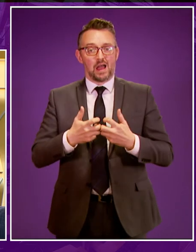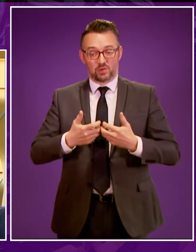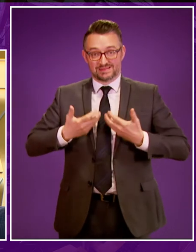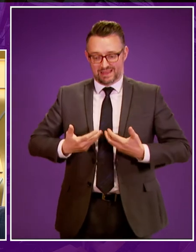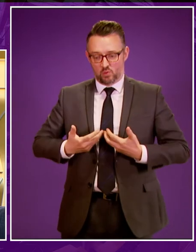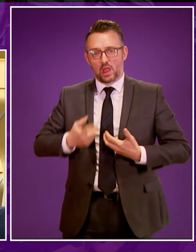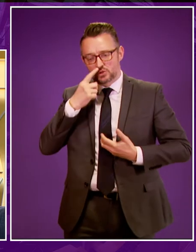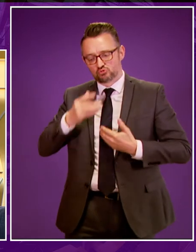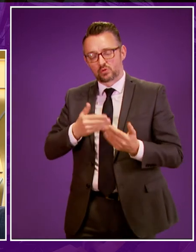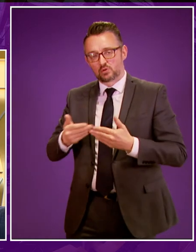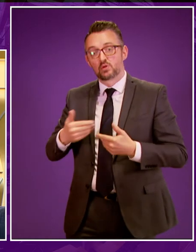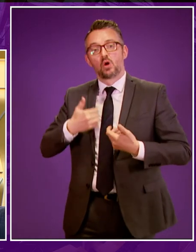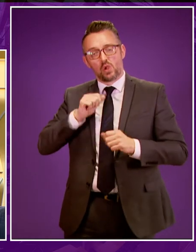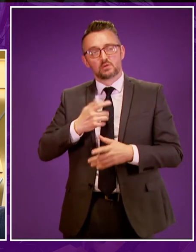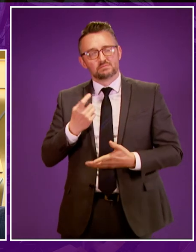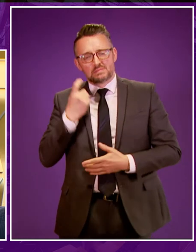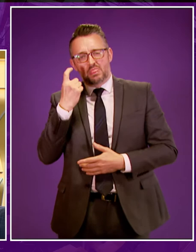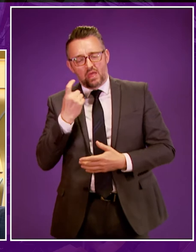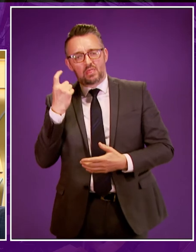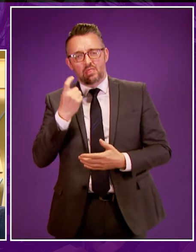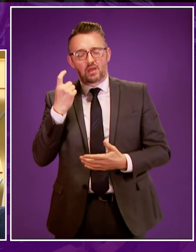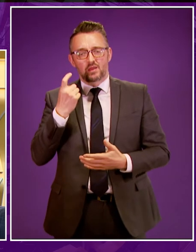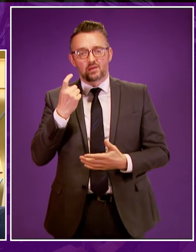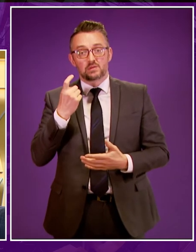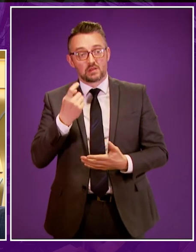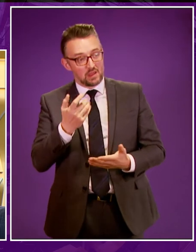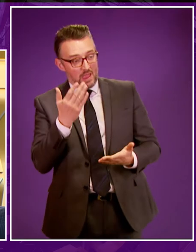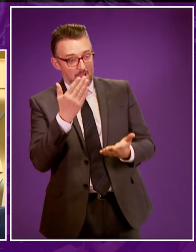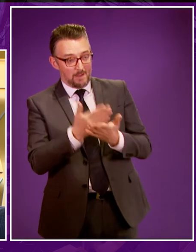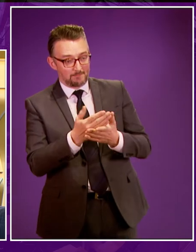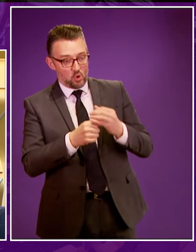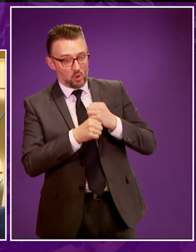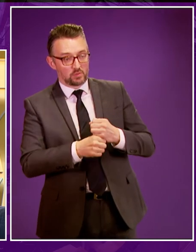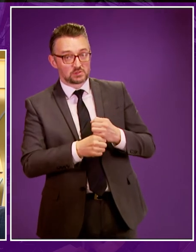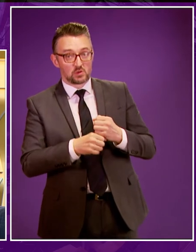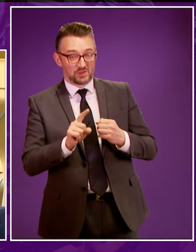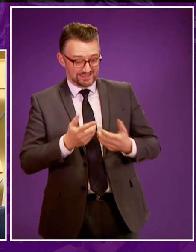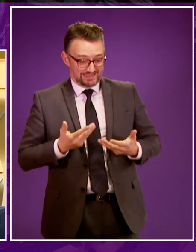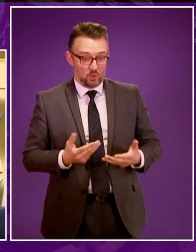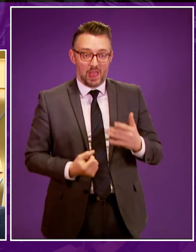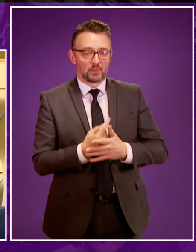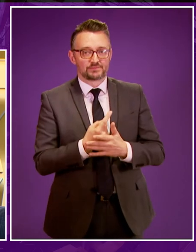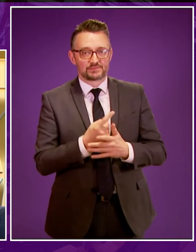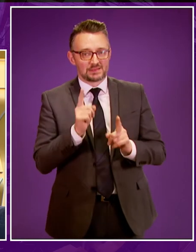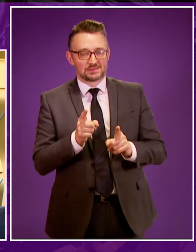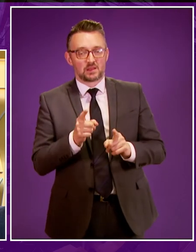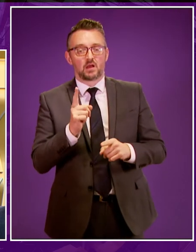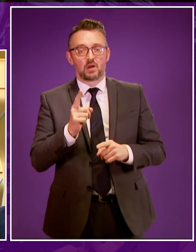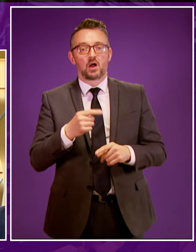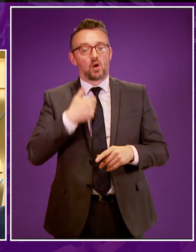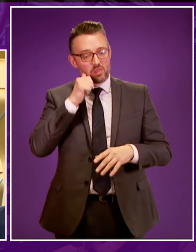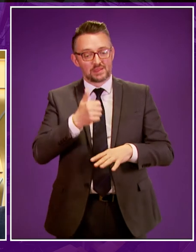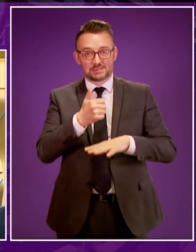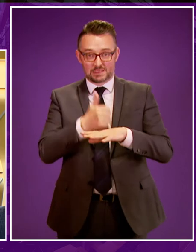in the here and now and we will give that some careful consideration but I can't give him a firm commitment of what would happen immediately but certainly we've set out the